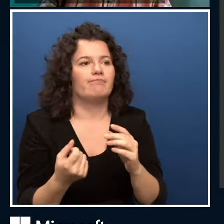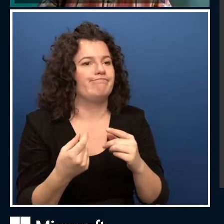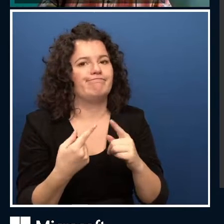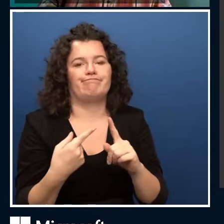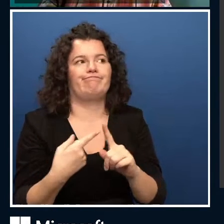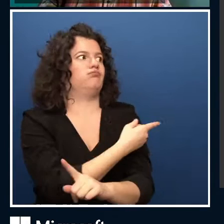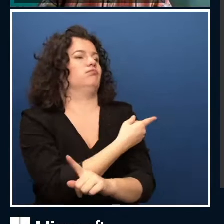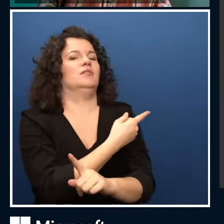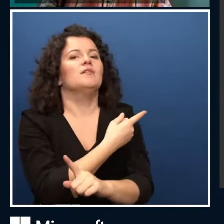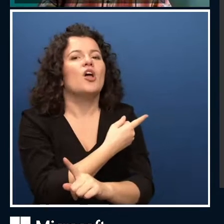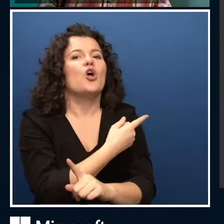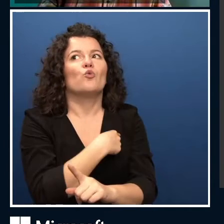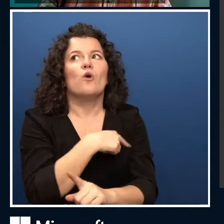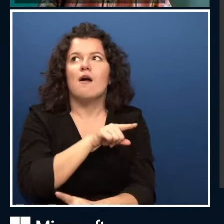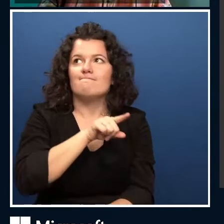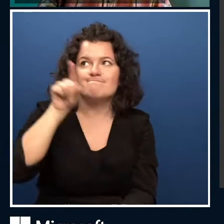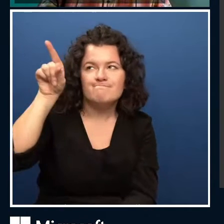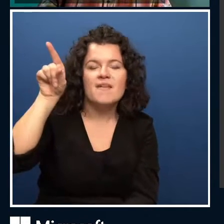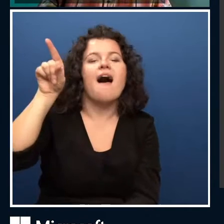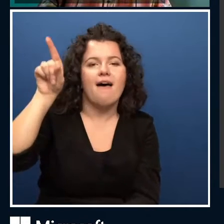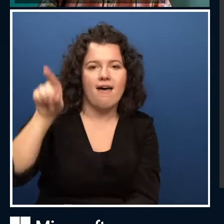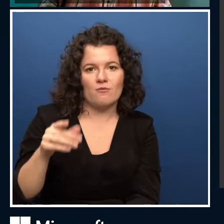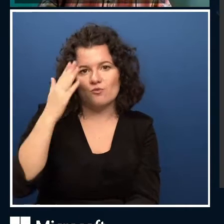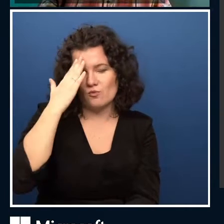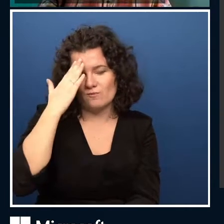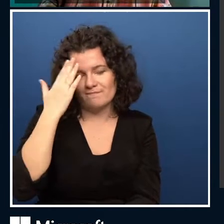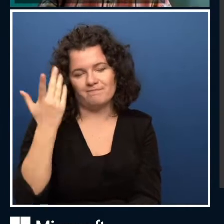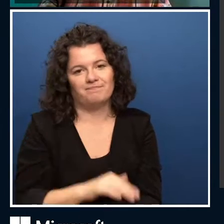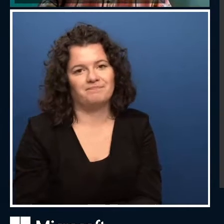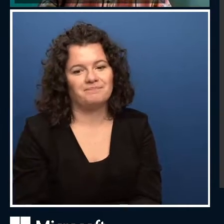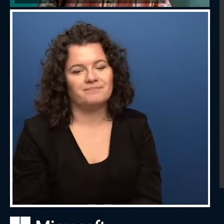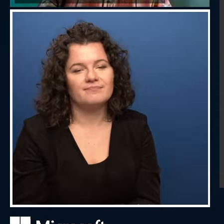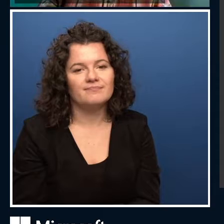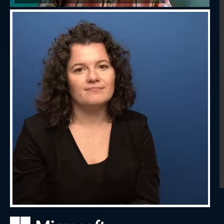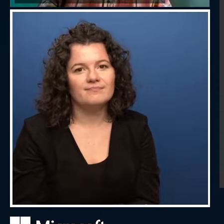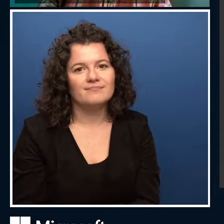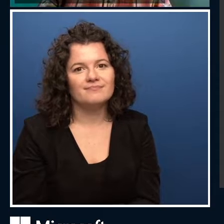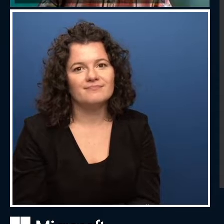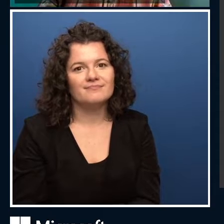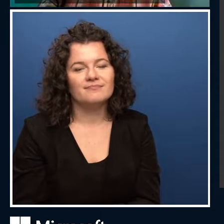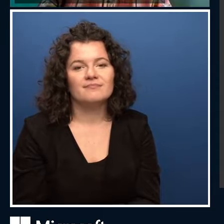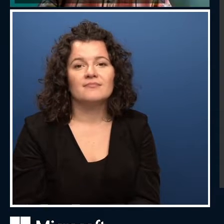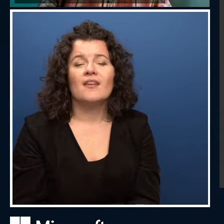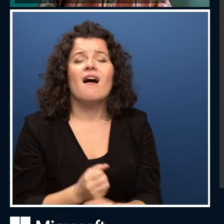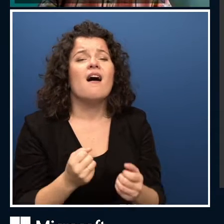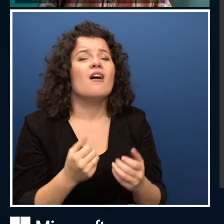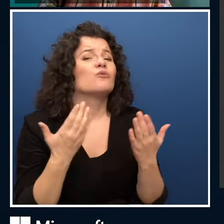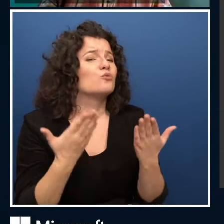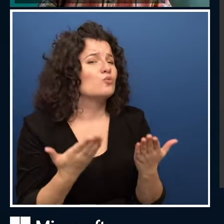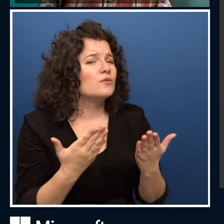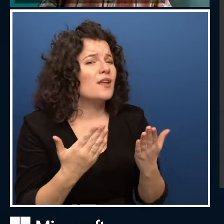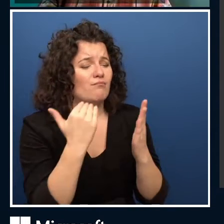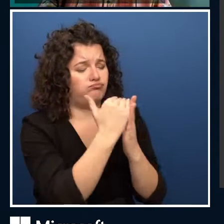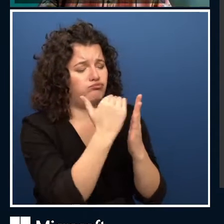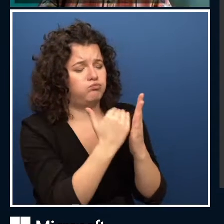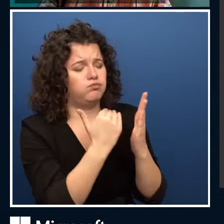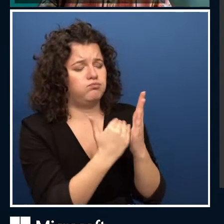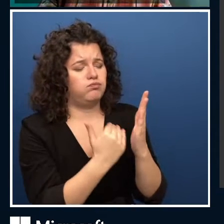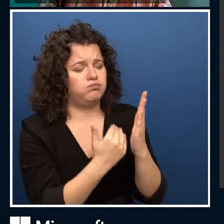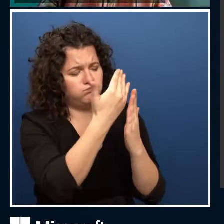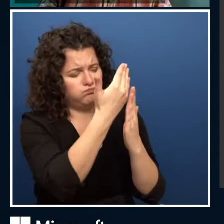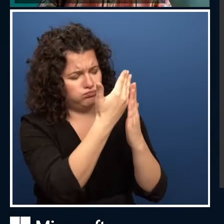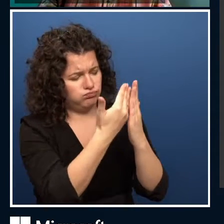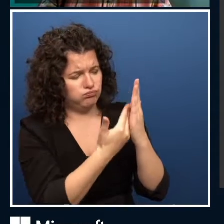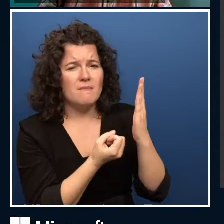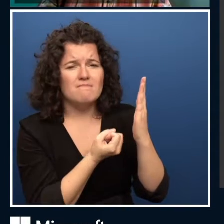mind. Also, we just thought, there's so many sessions, there's so much great technical content that we're going to show today. But